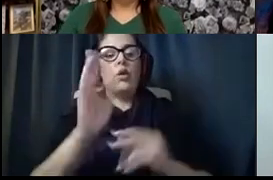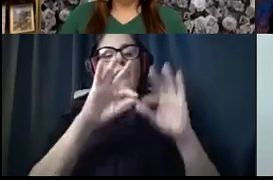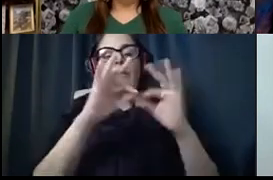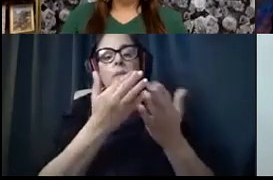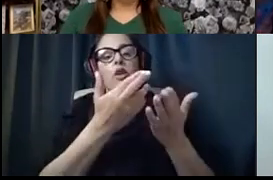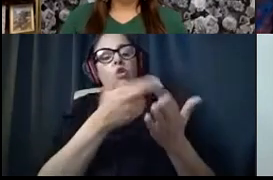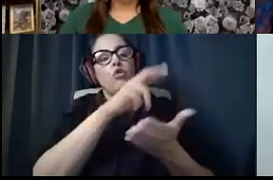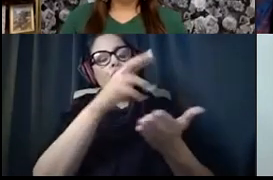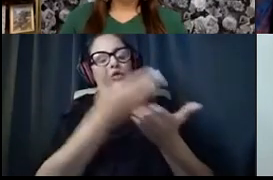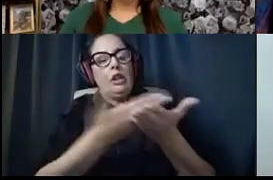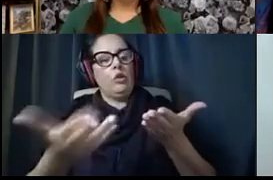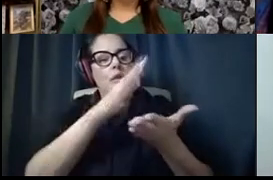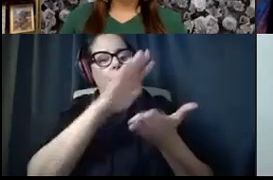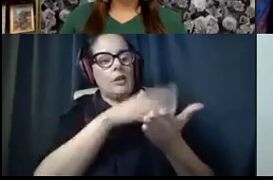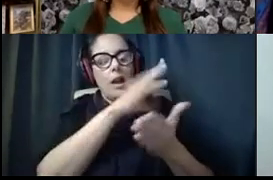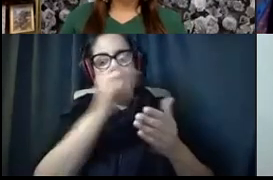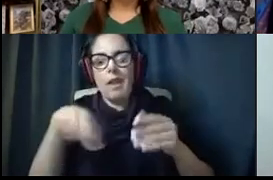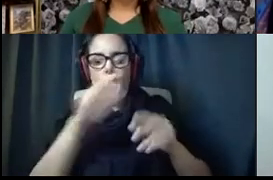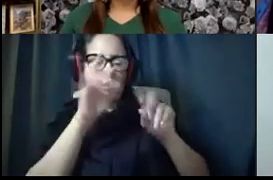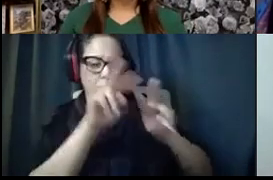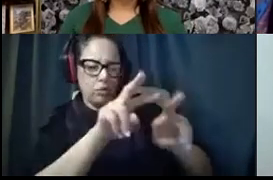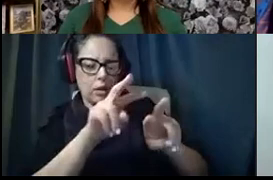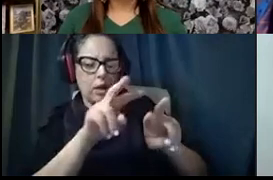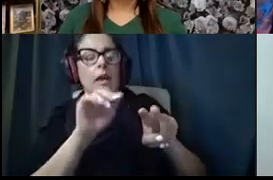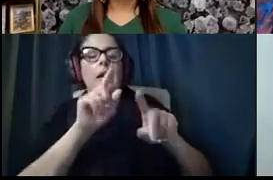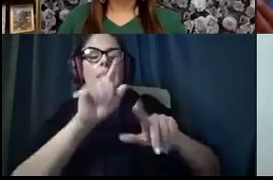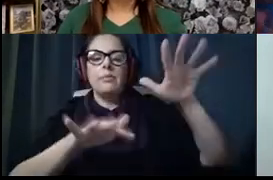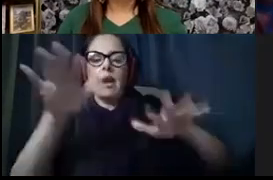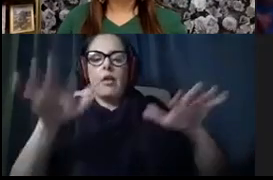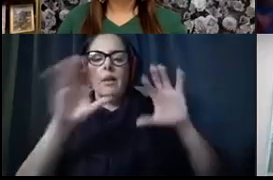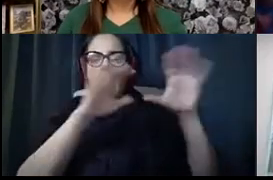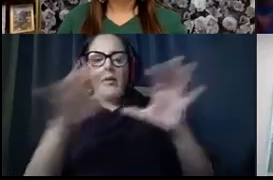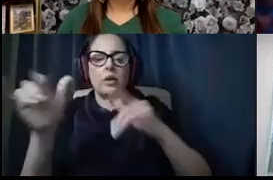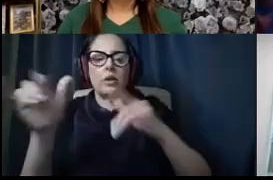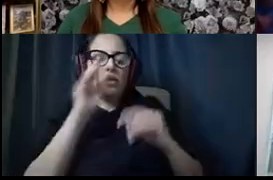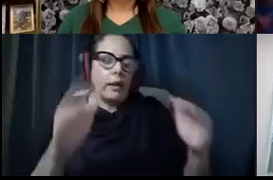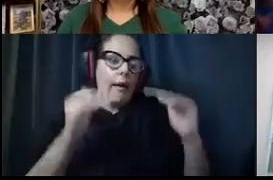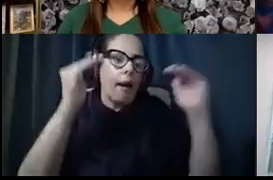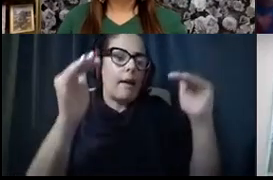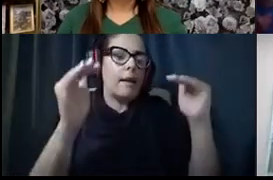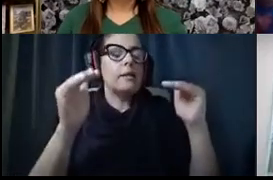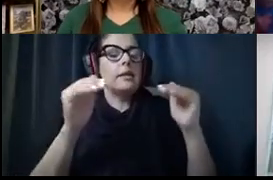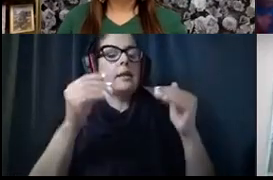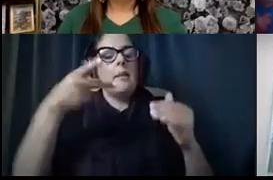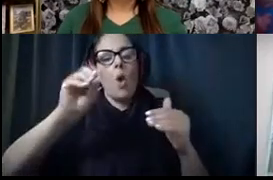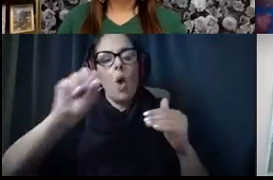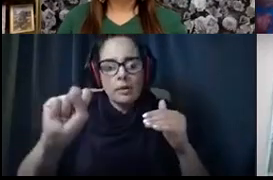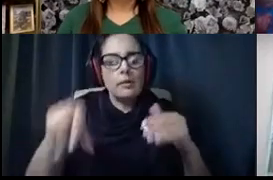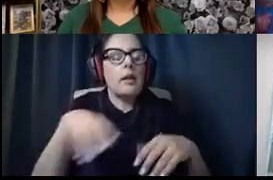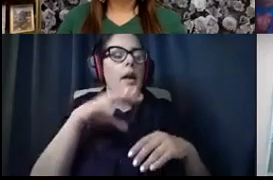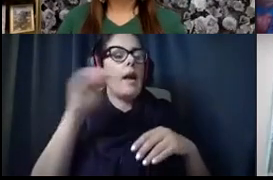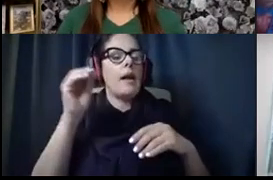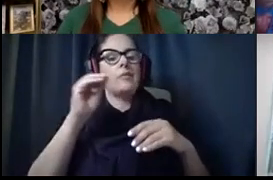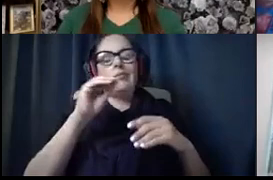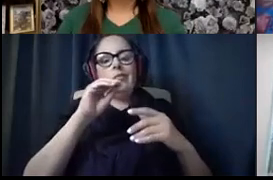Centers, and they will be looking at disparate populations as well to enhance purchase of service and, you know,